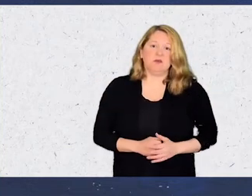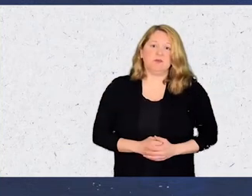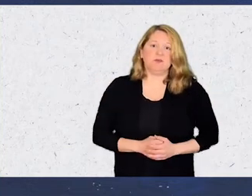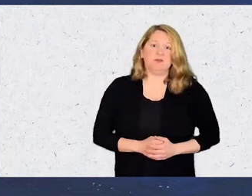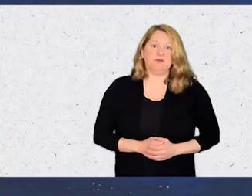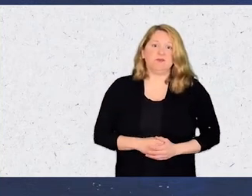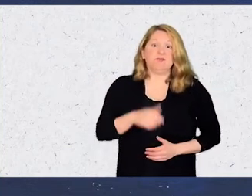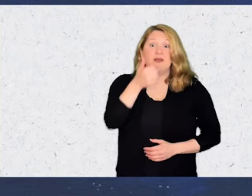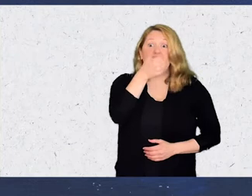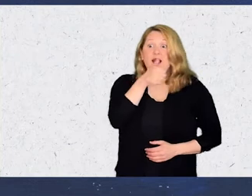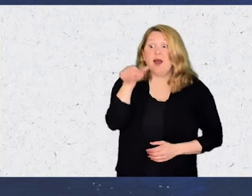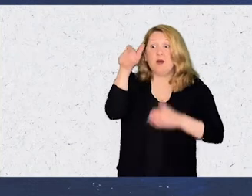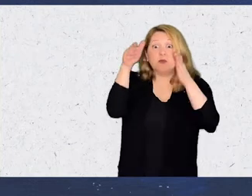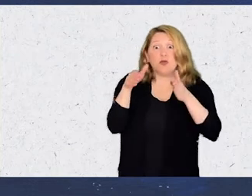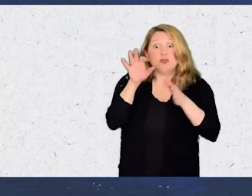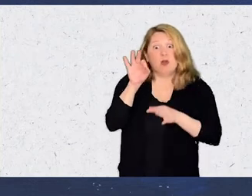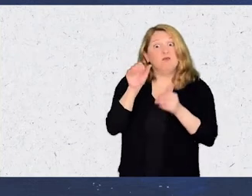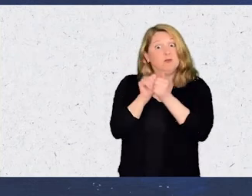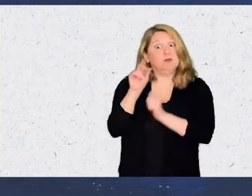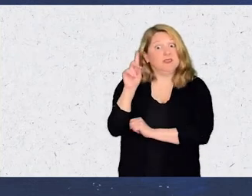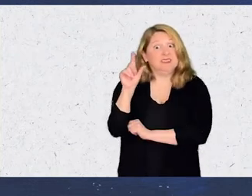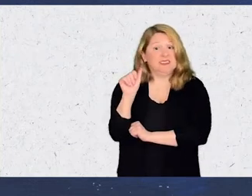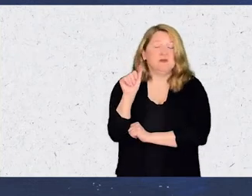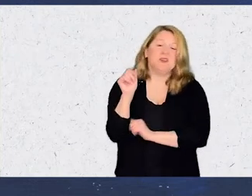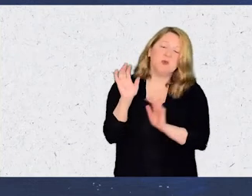As a person with a disability, though,